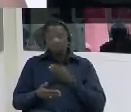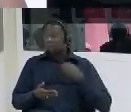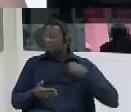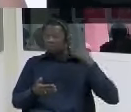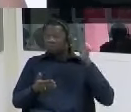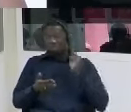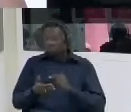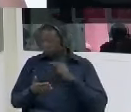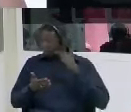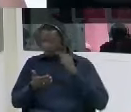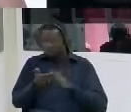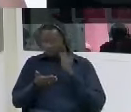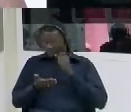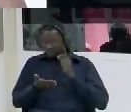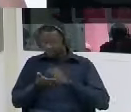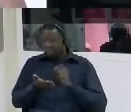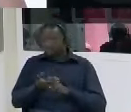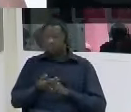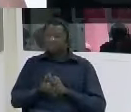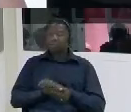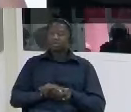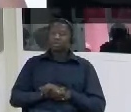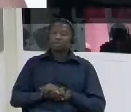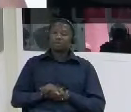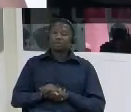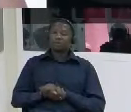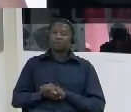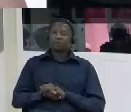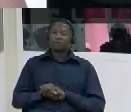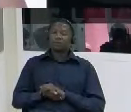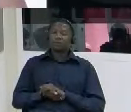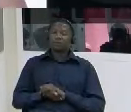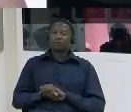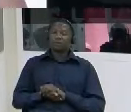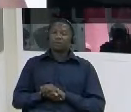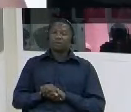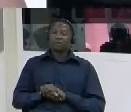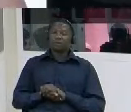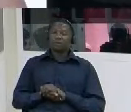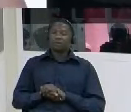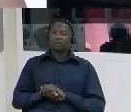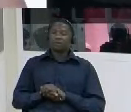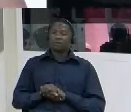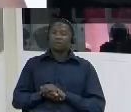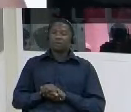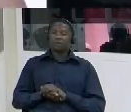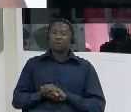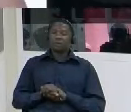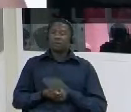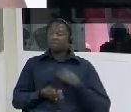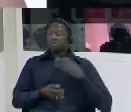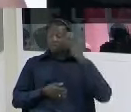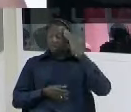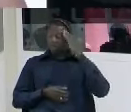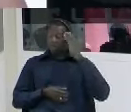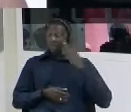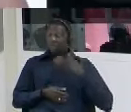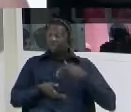the way I did it I knew I was going to court and that this statement will pretend that